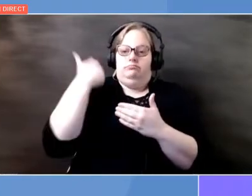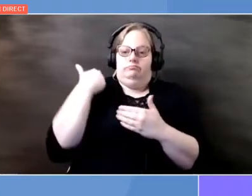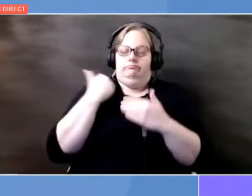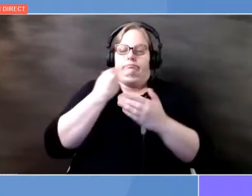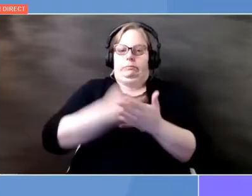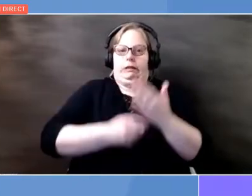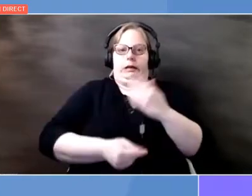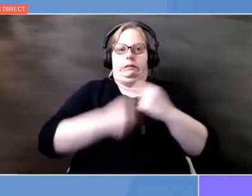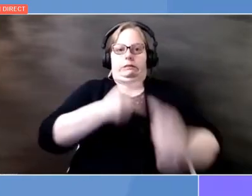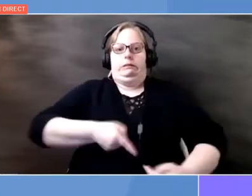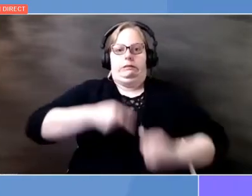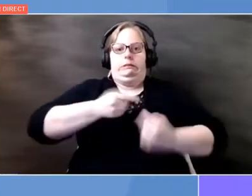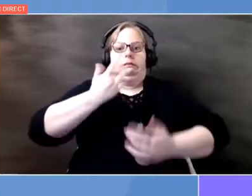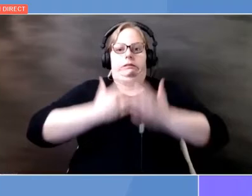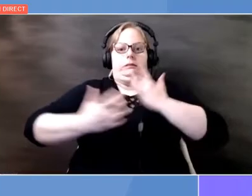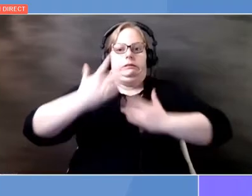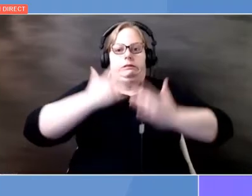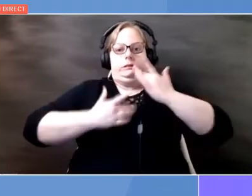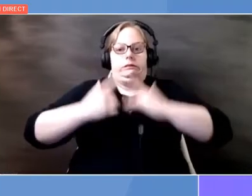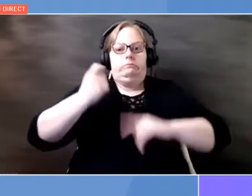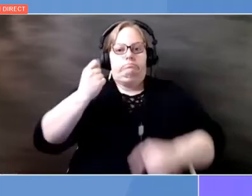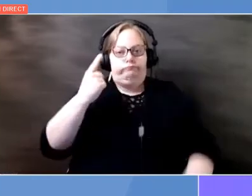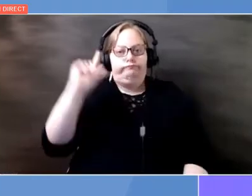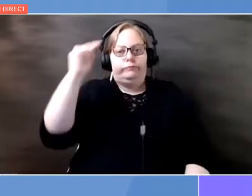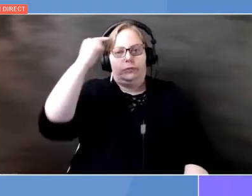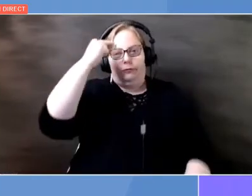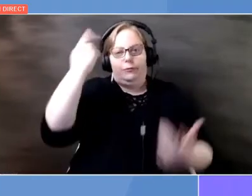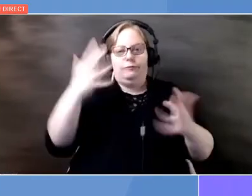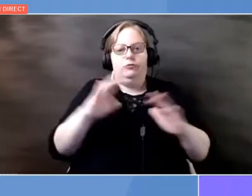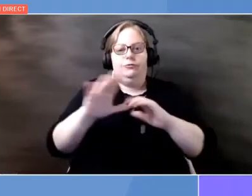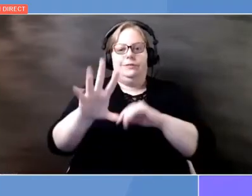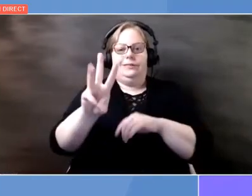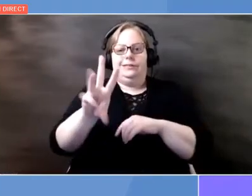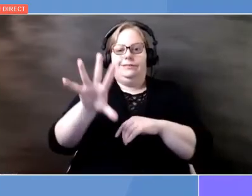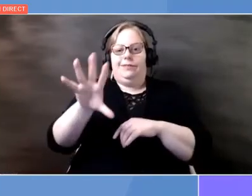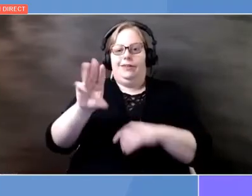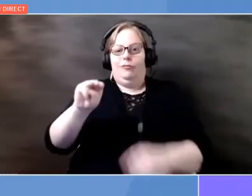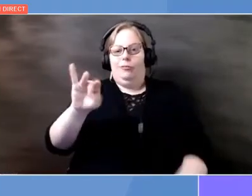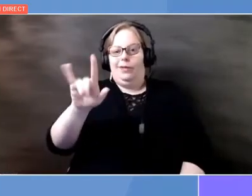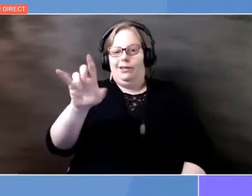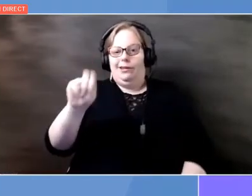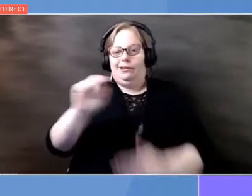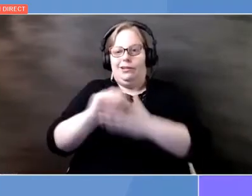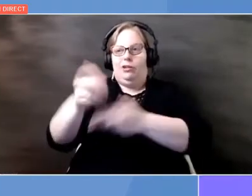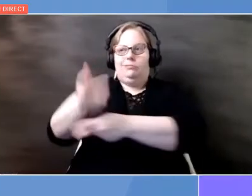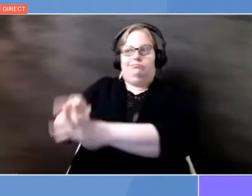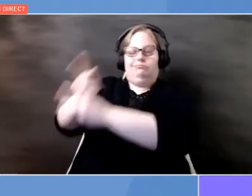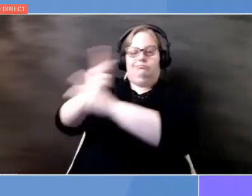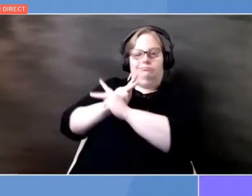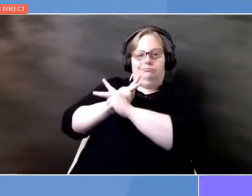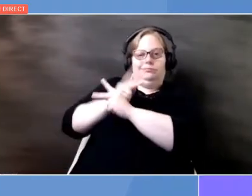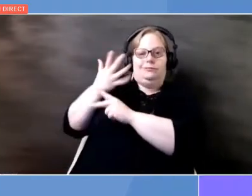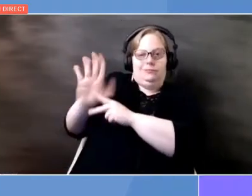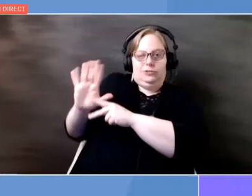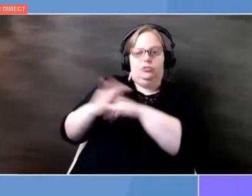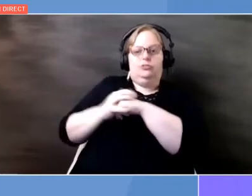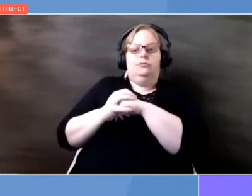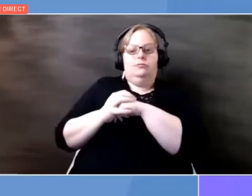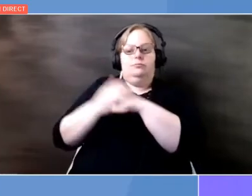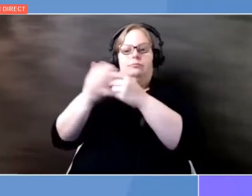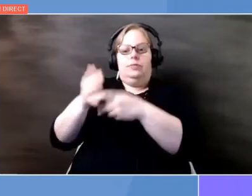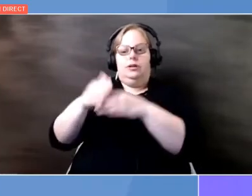And we, as a government, were able to secure a $65 million loan by the German Development Bank